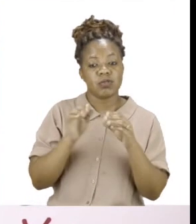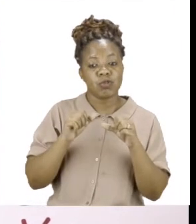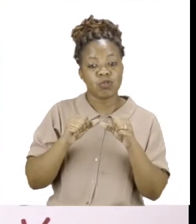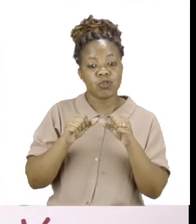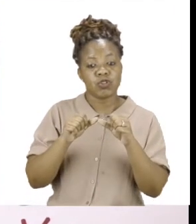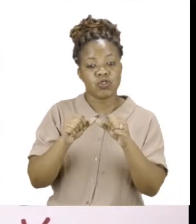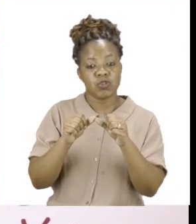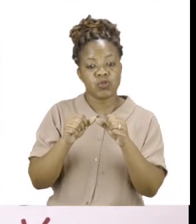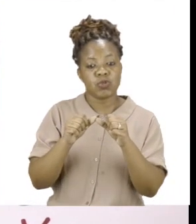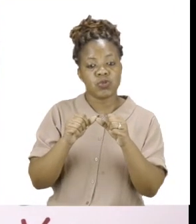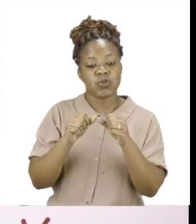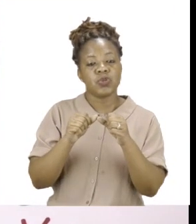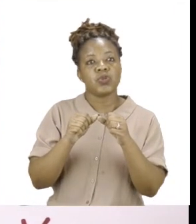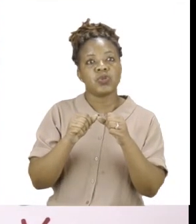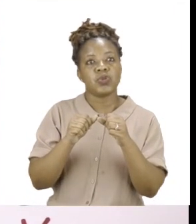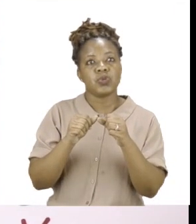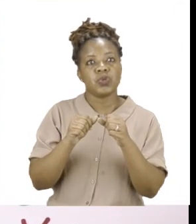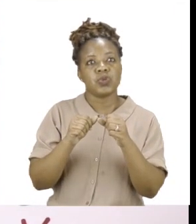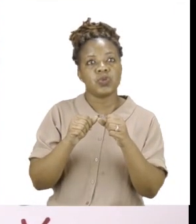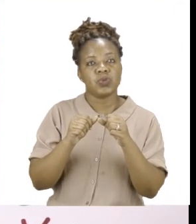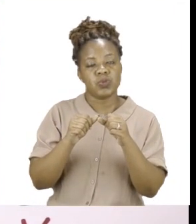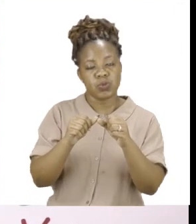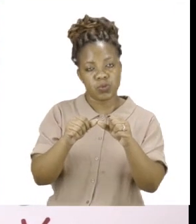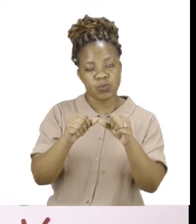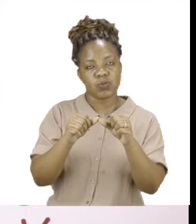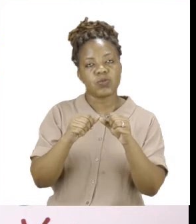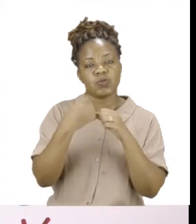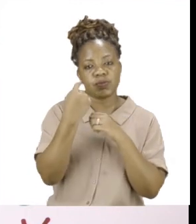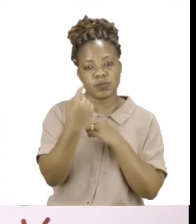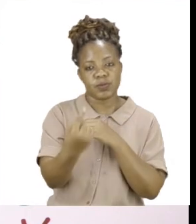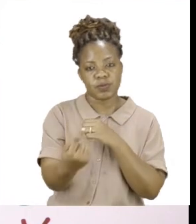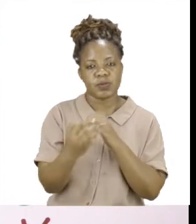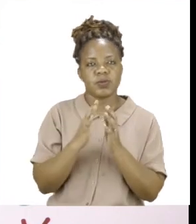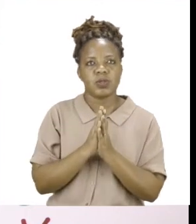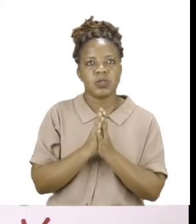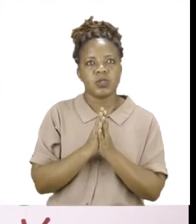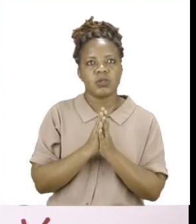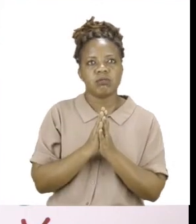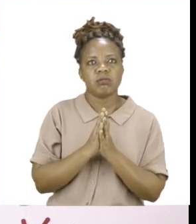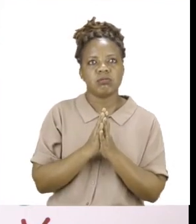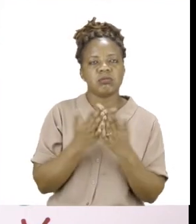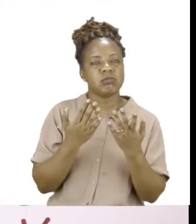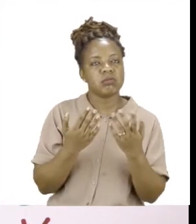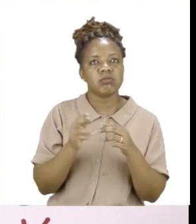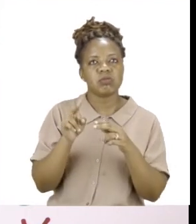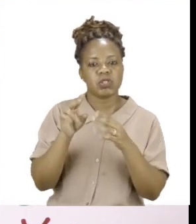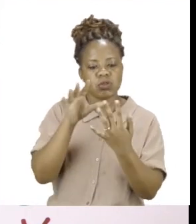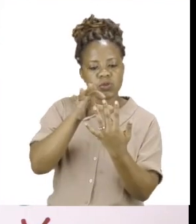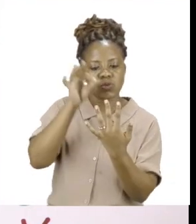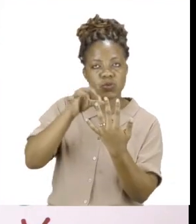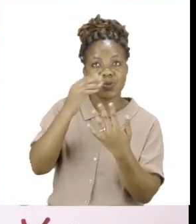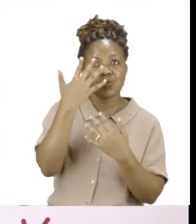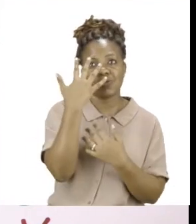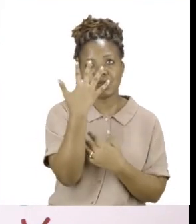yourself. Remember to use the bricks in the lorries. And if you want more than five, that's okay too. Make sure